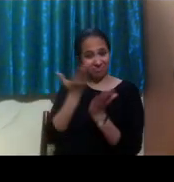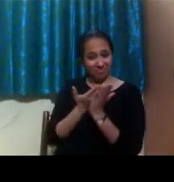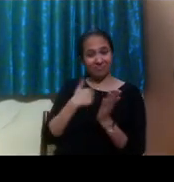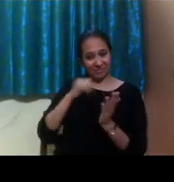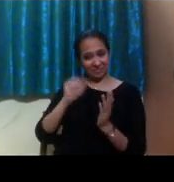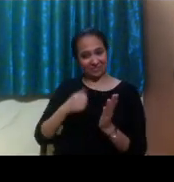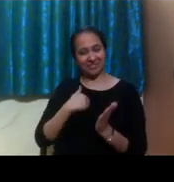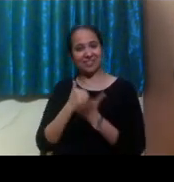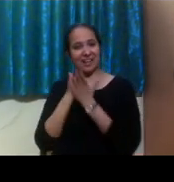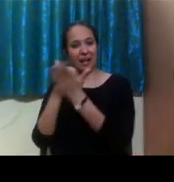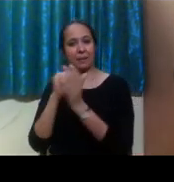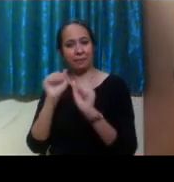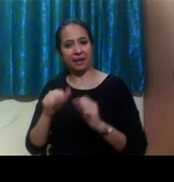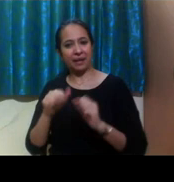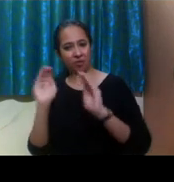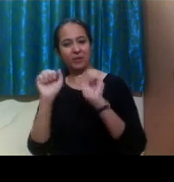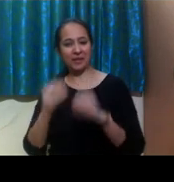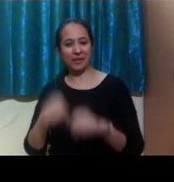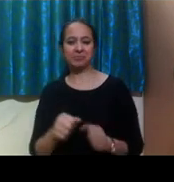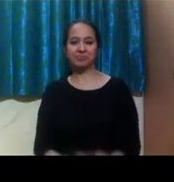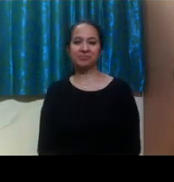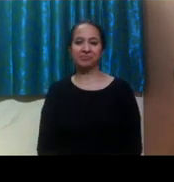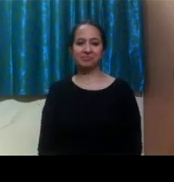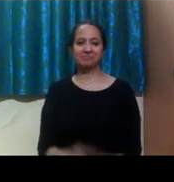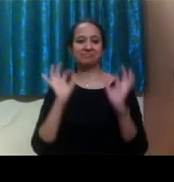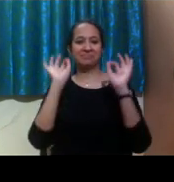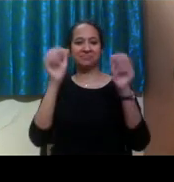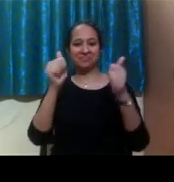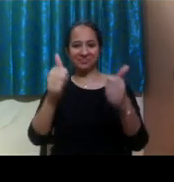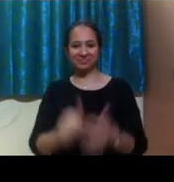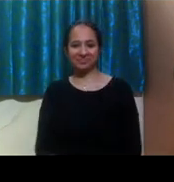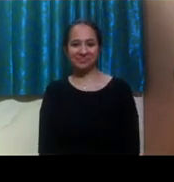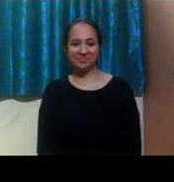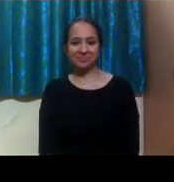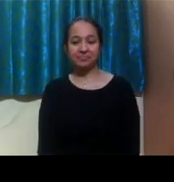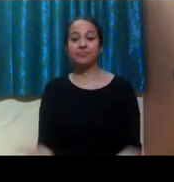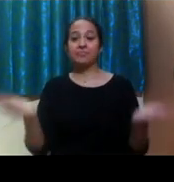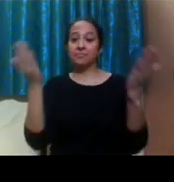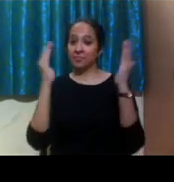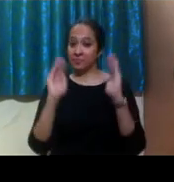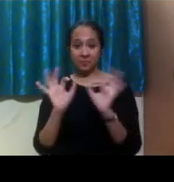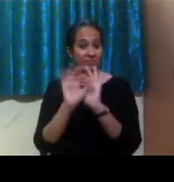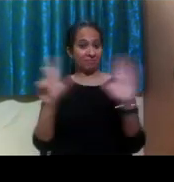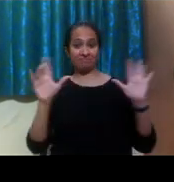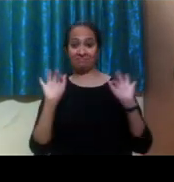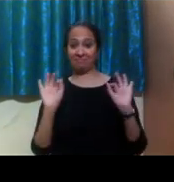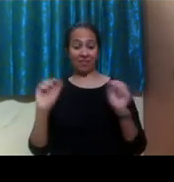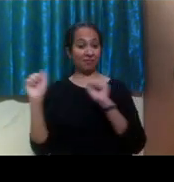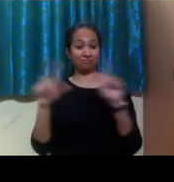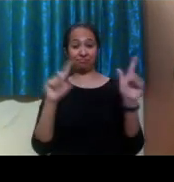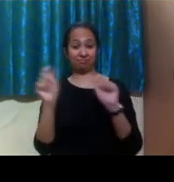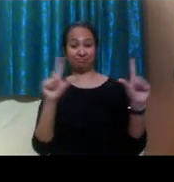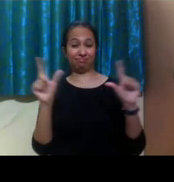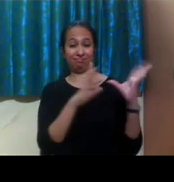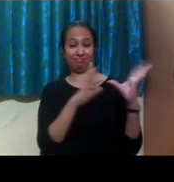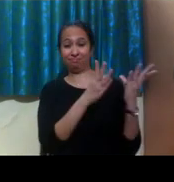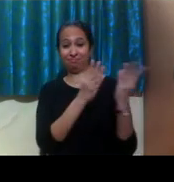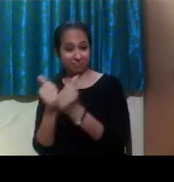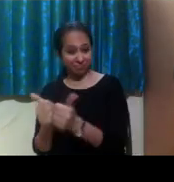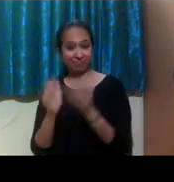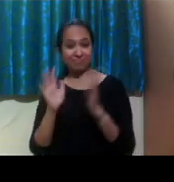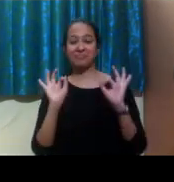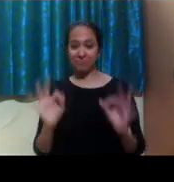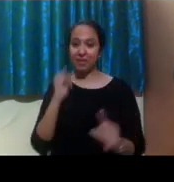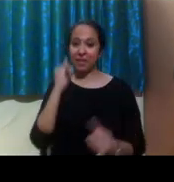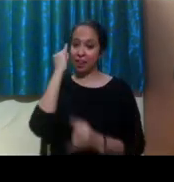absolutely can as well. Alrighty. Okay, so that is all the slides I have, and I'm happy to answer questions here at the